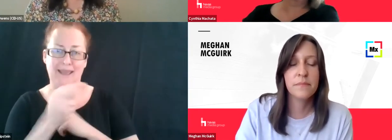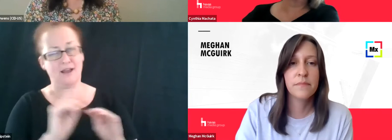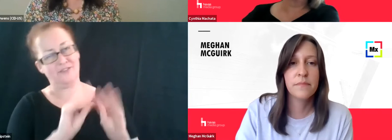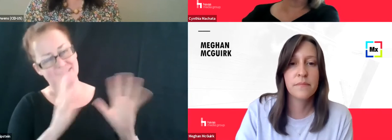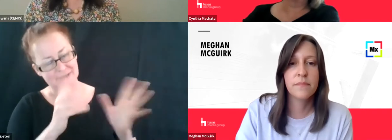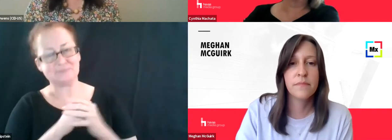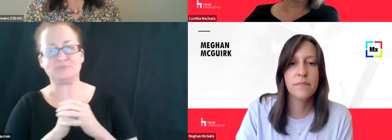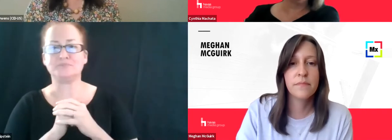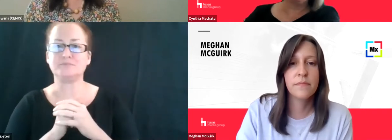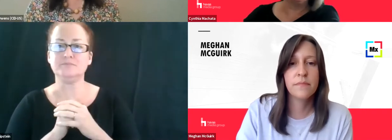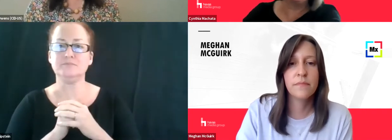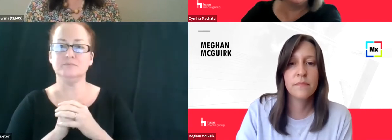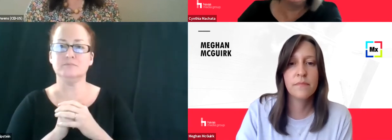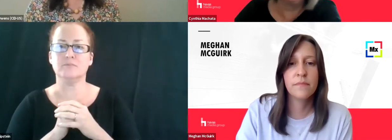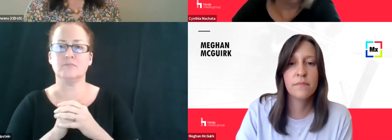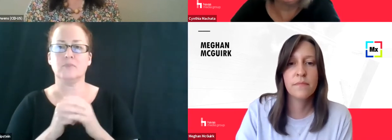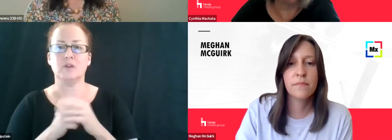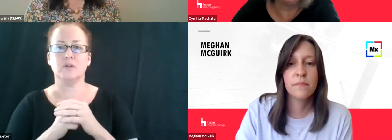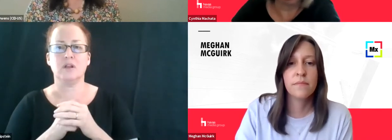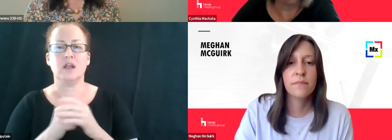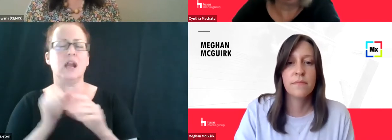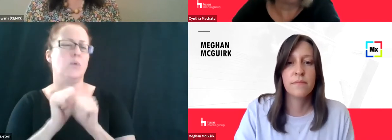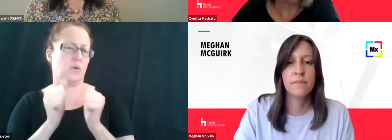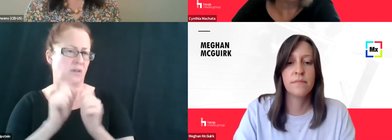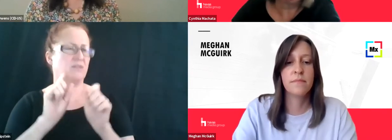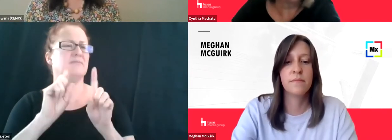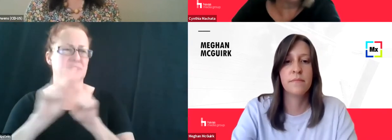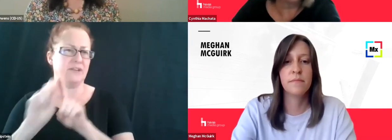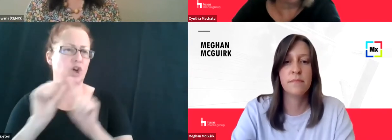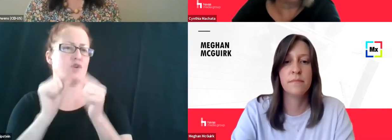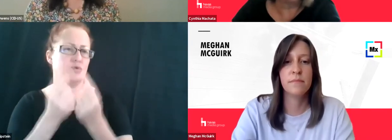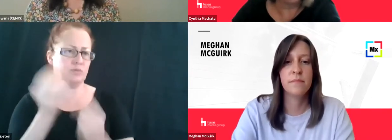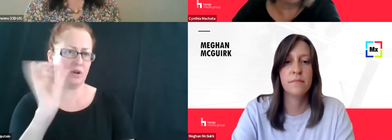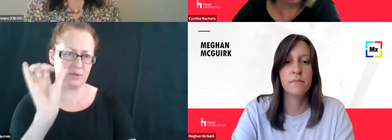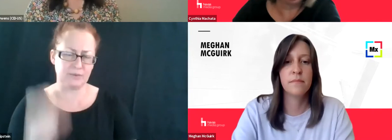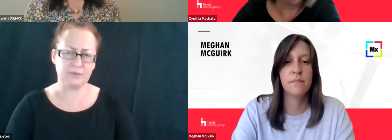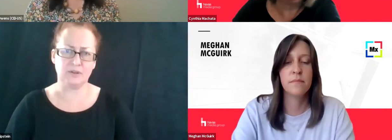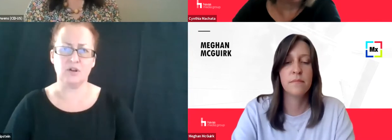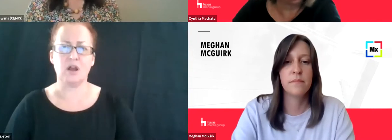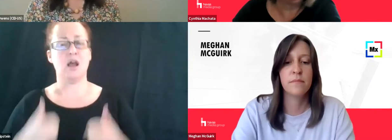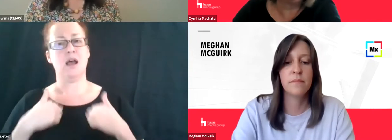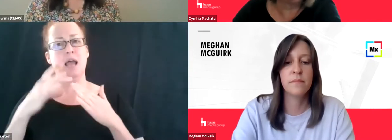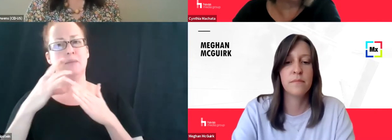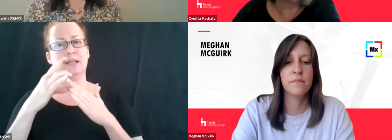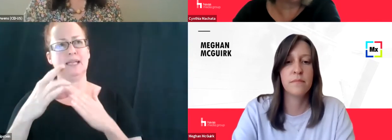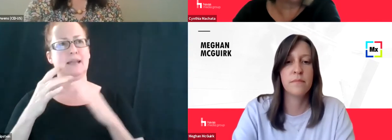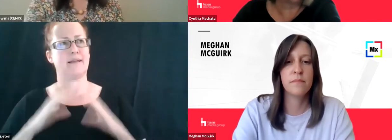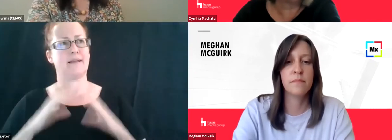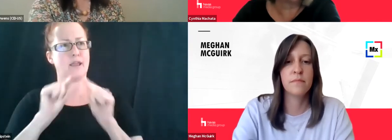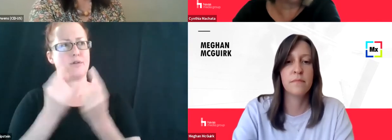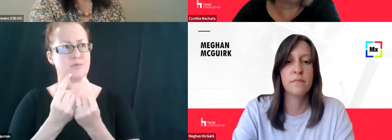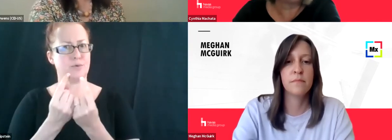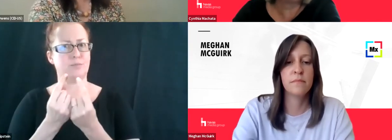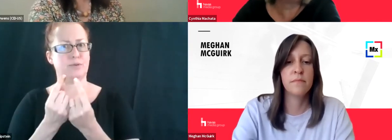a lot of different groups, groups as well. So I actually am leading a client group as well